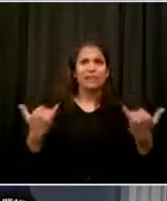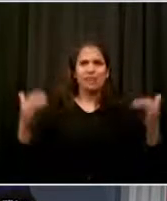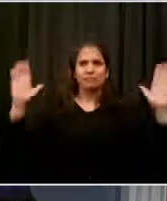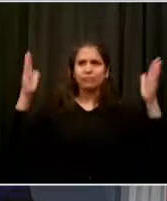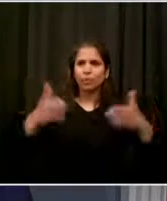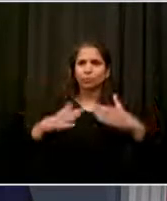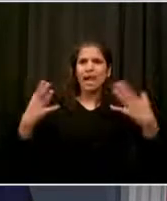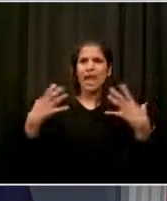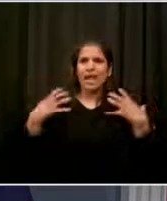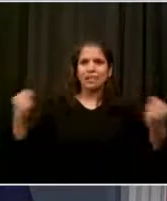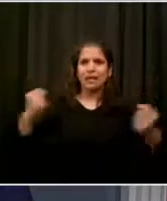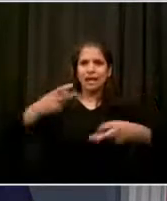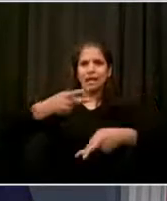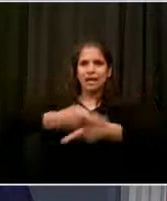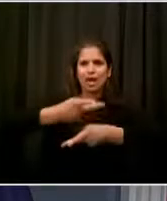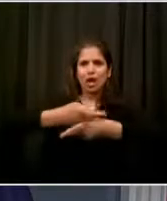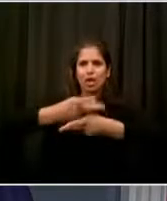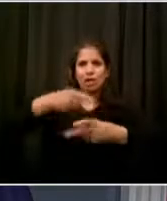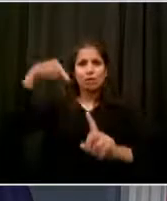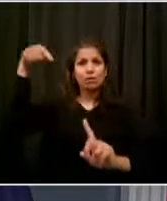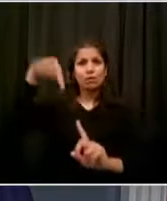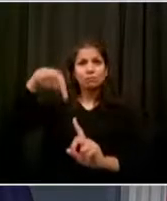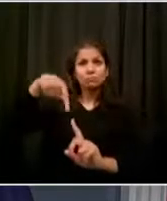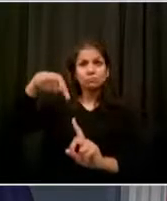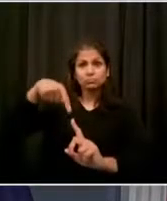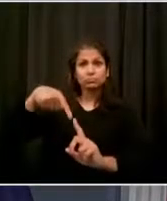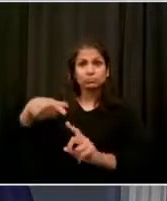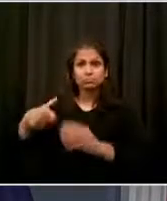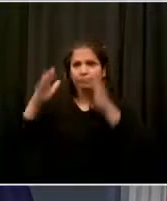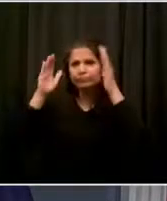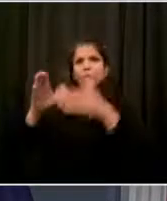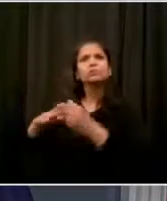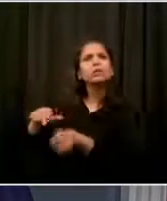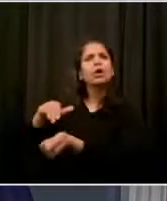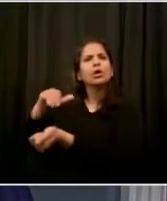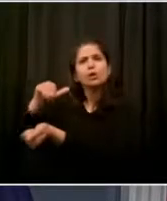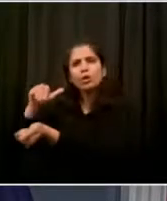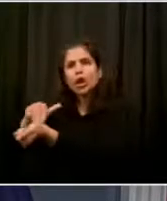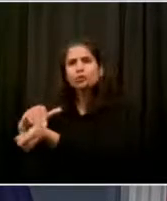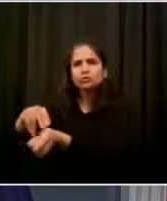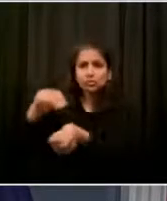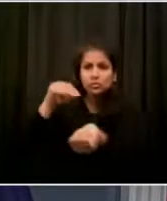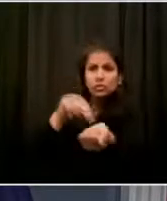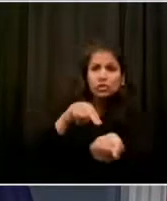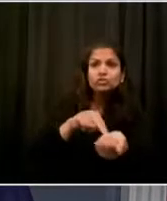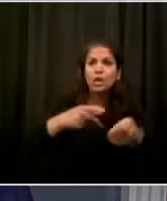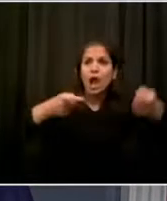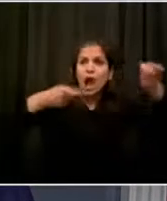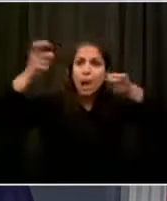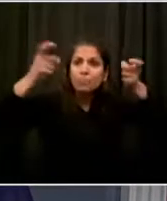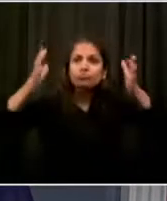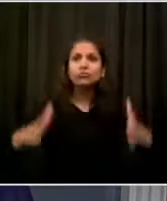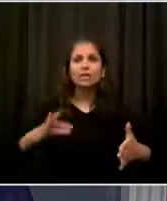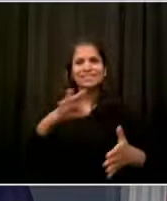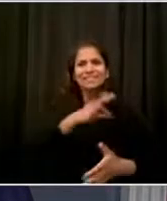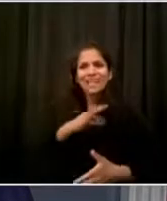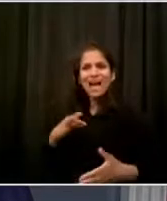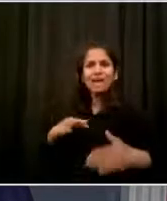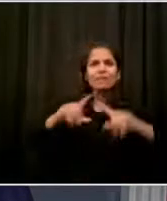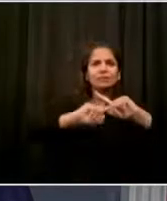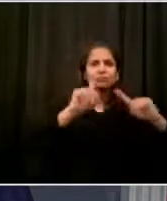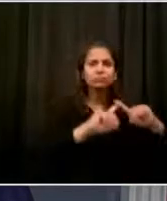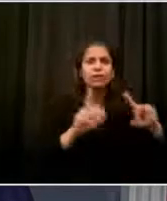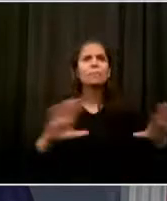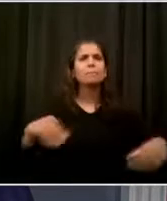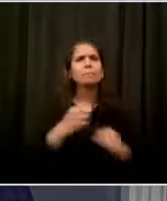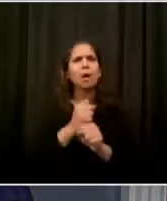without access because access was based on money, how many people never got physical health care and Lord knows never got mental health